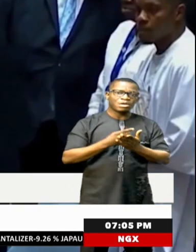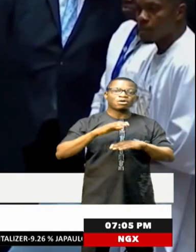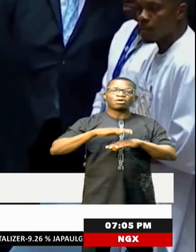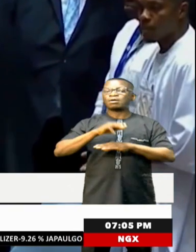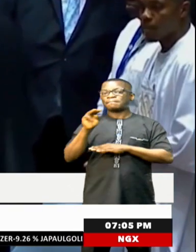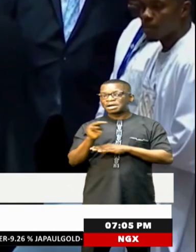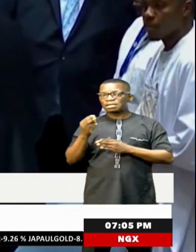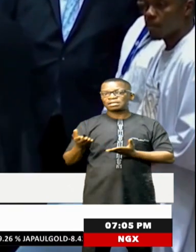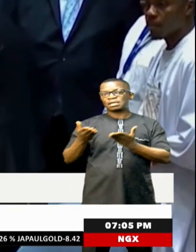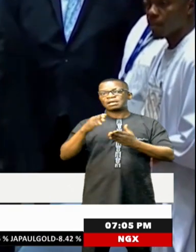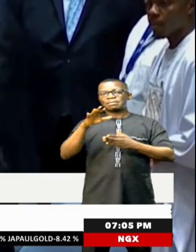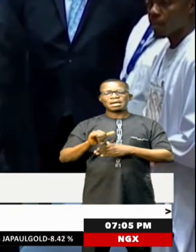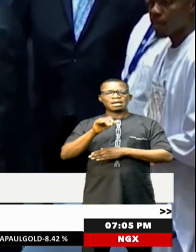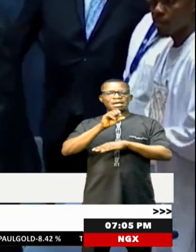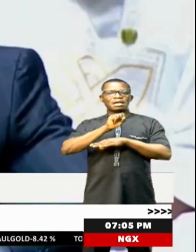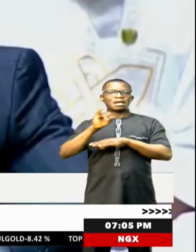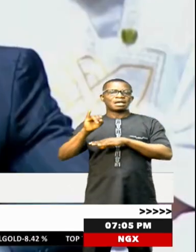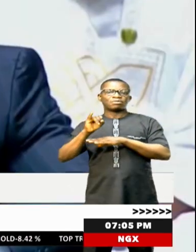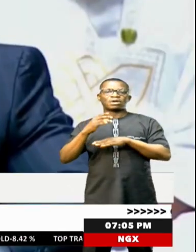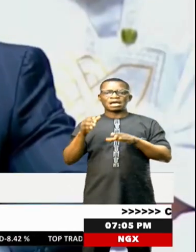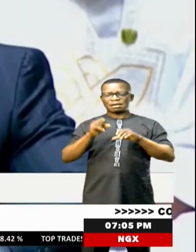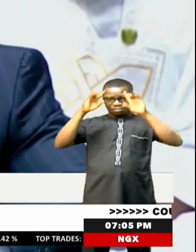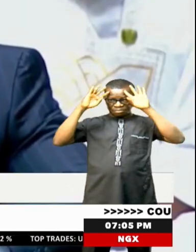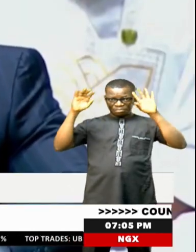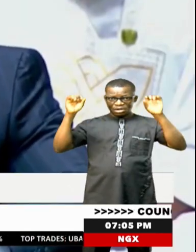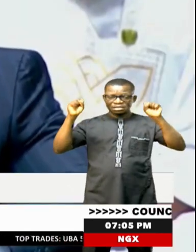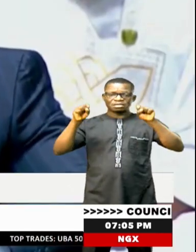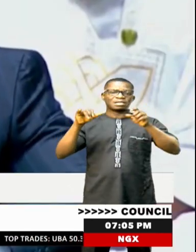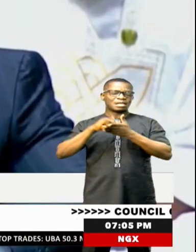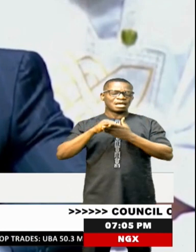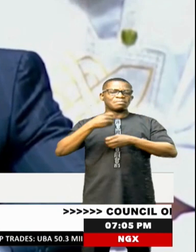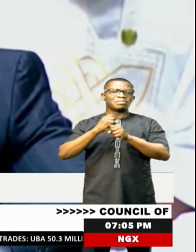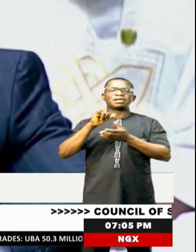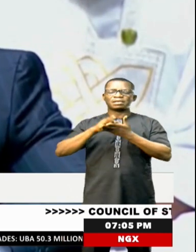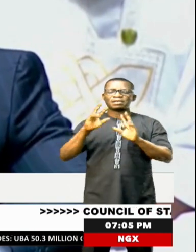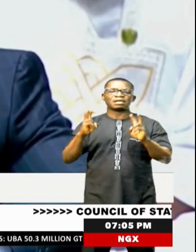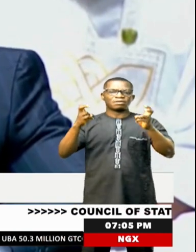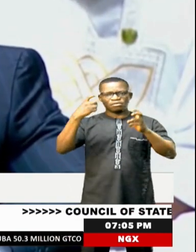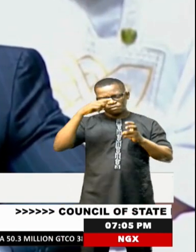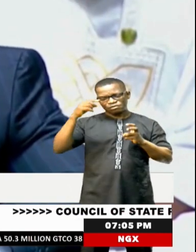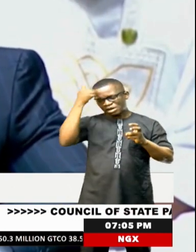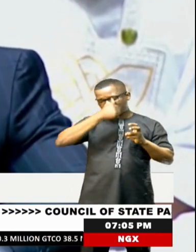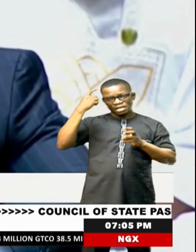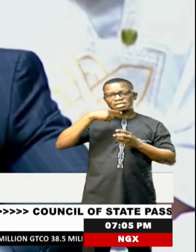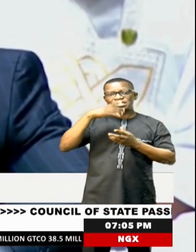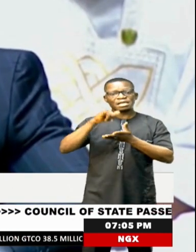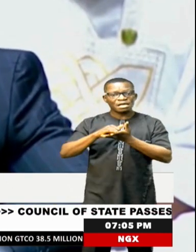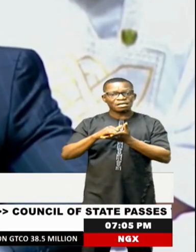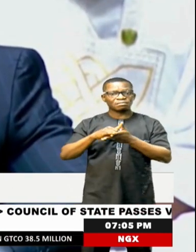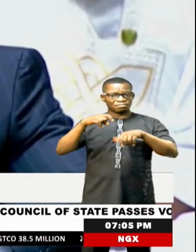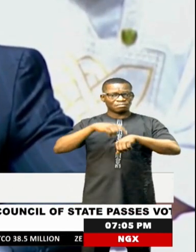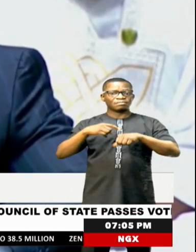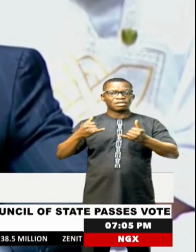Sierra Leone and its president, Julius Marderbue, who made a case for the continent, saying the time for half